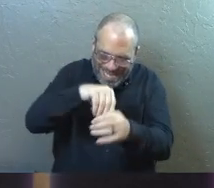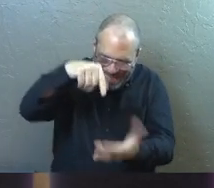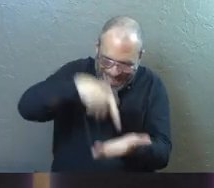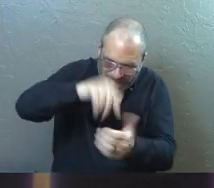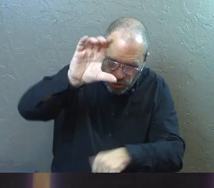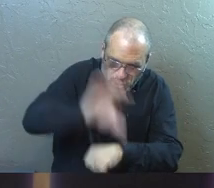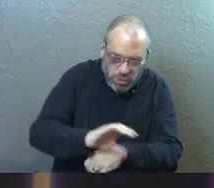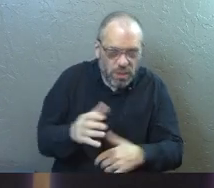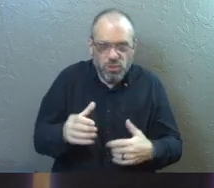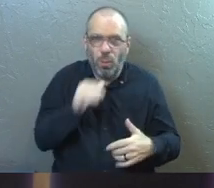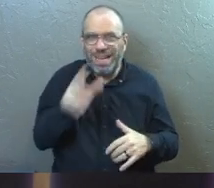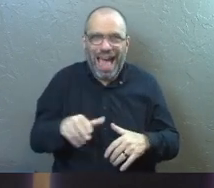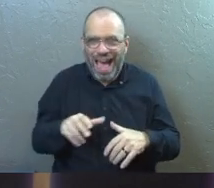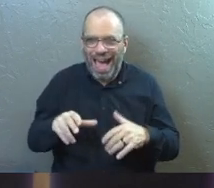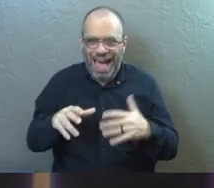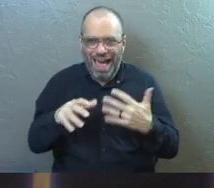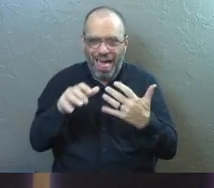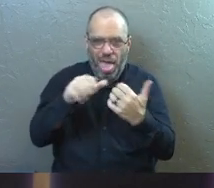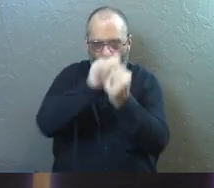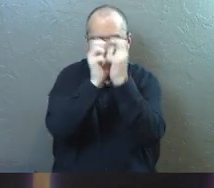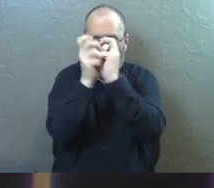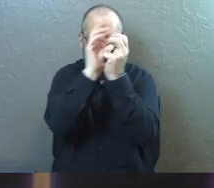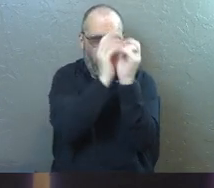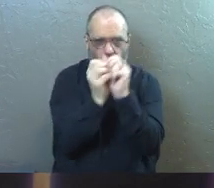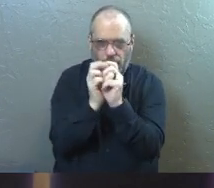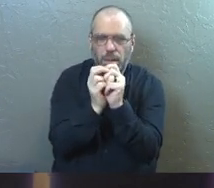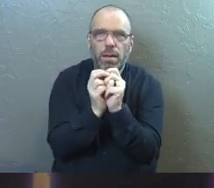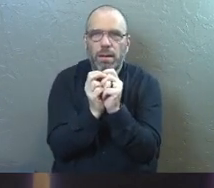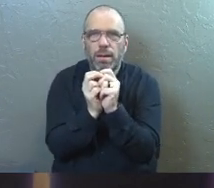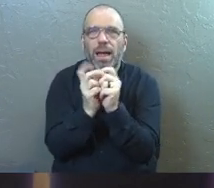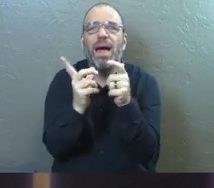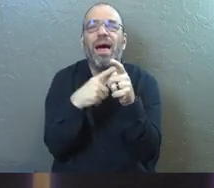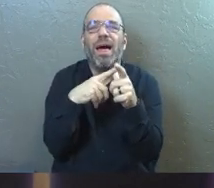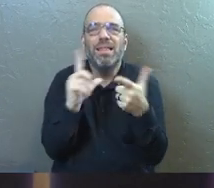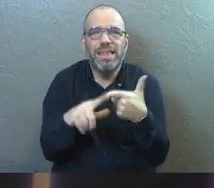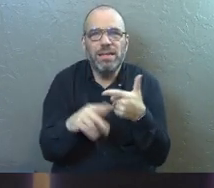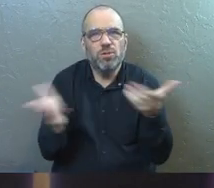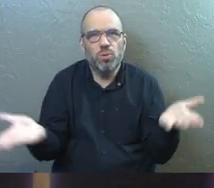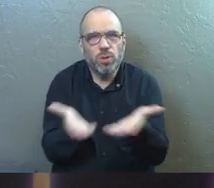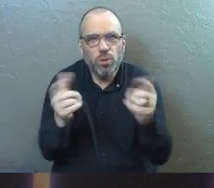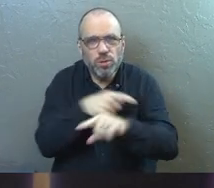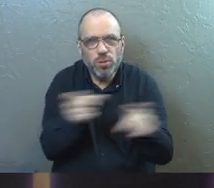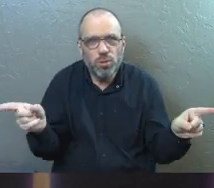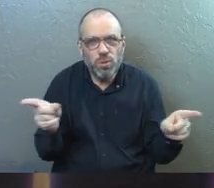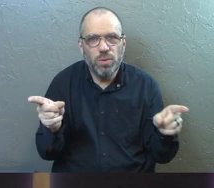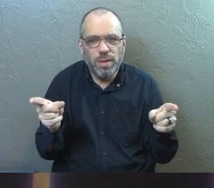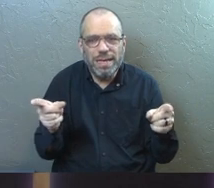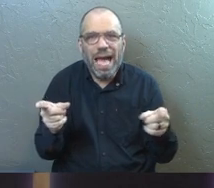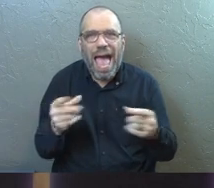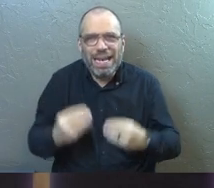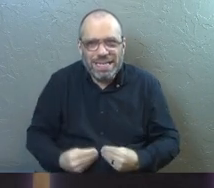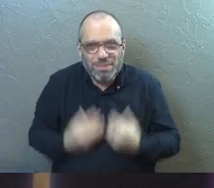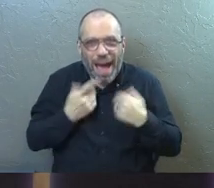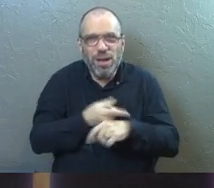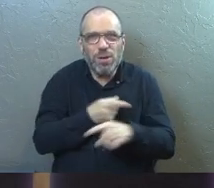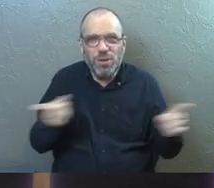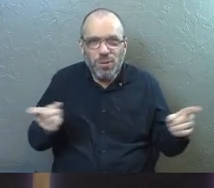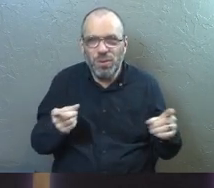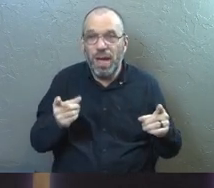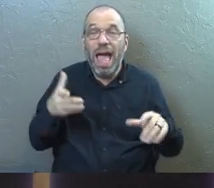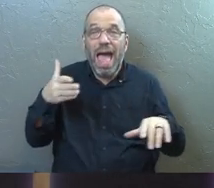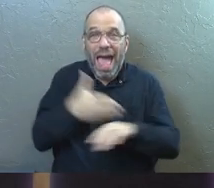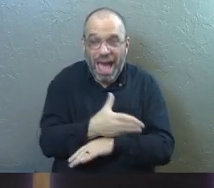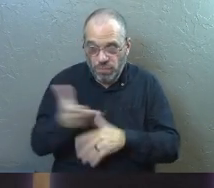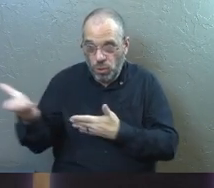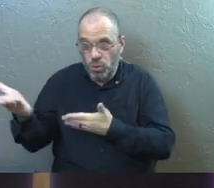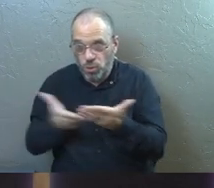this church so we're not all stepping all over each other, right? And then we're supposed to encourage you and we're supposed to inspire you and